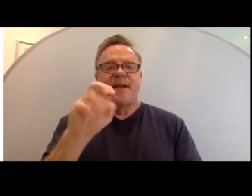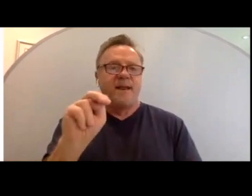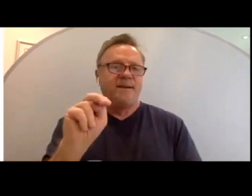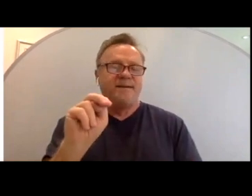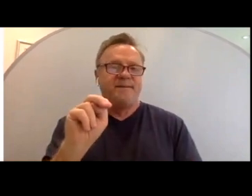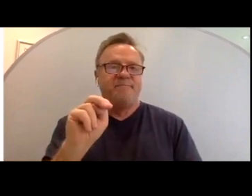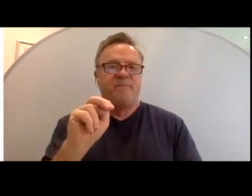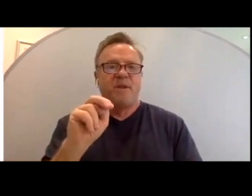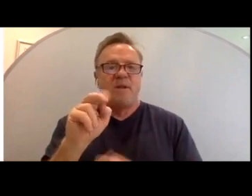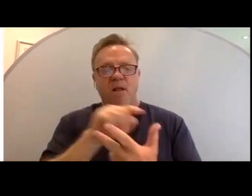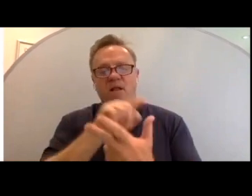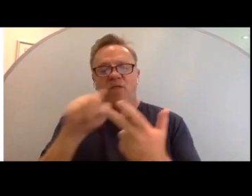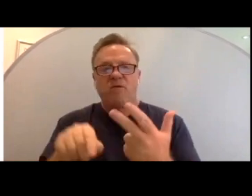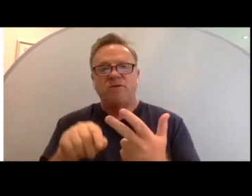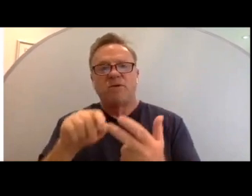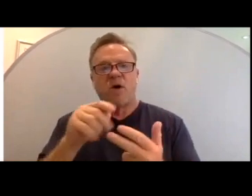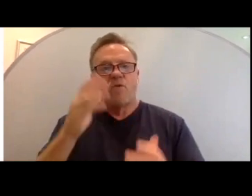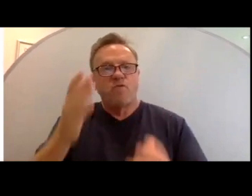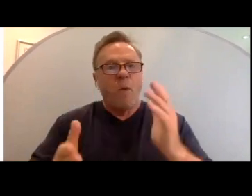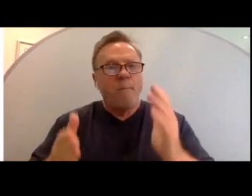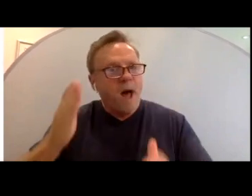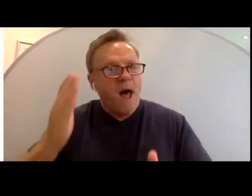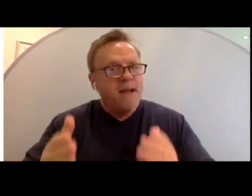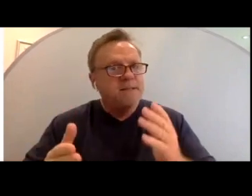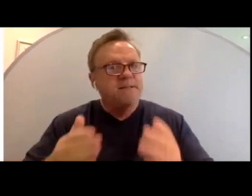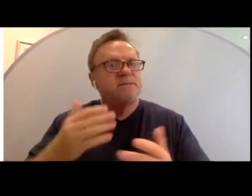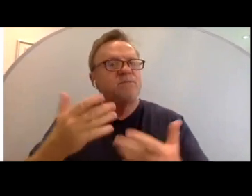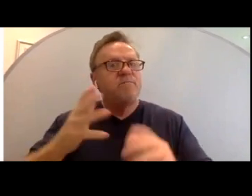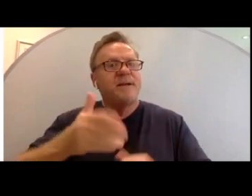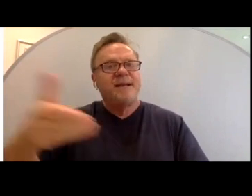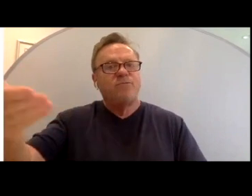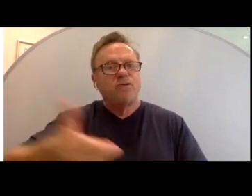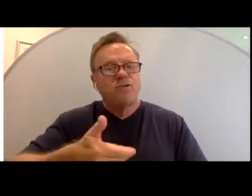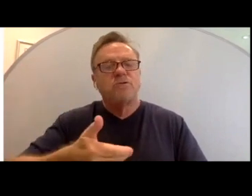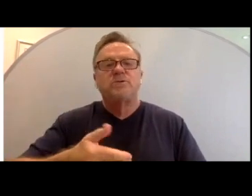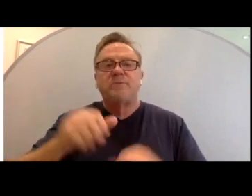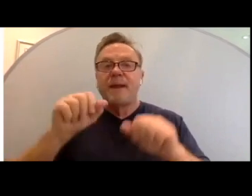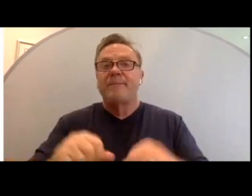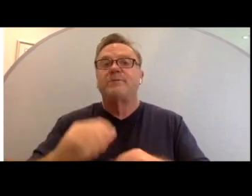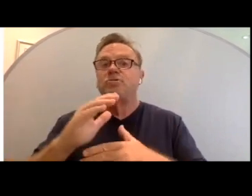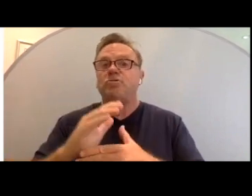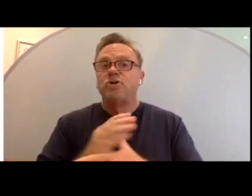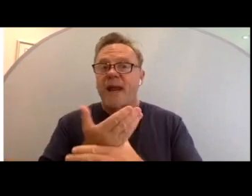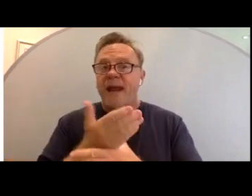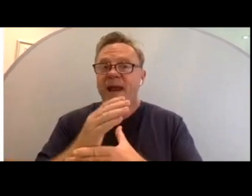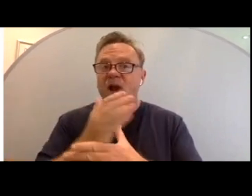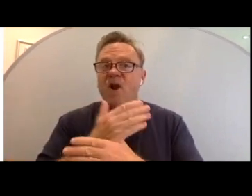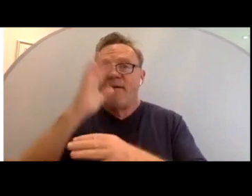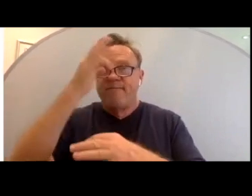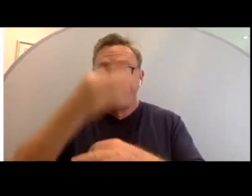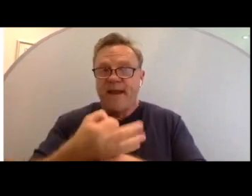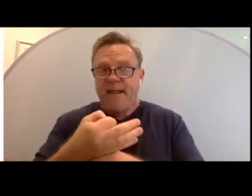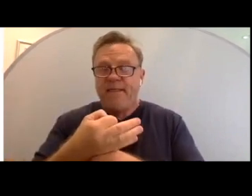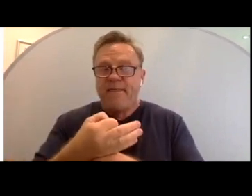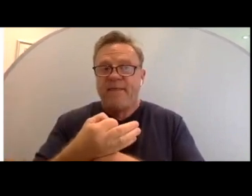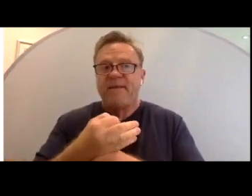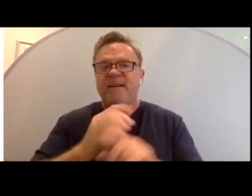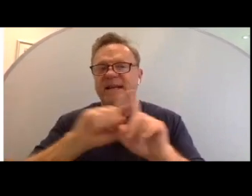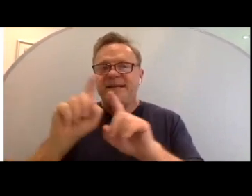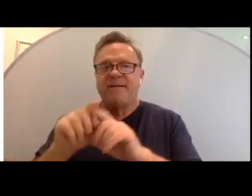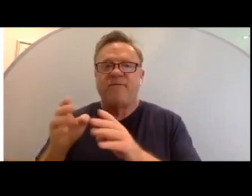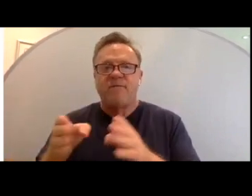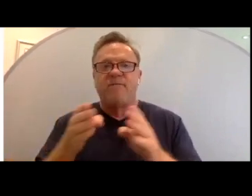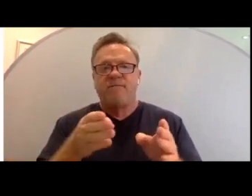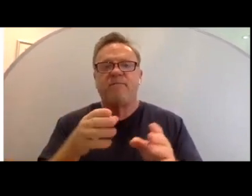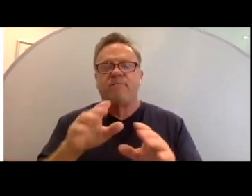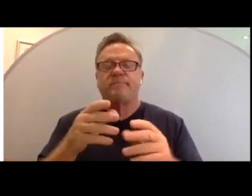Those are robots that have been introduced to be able to share faith in different forums.